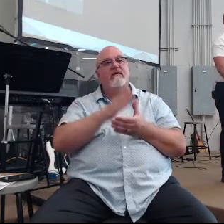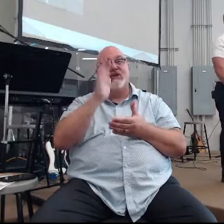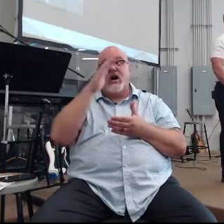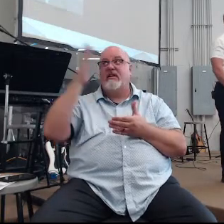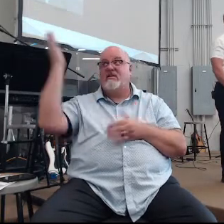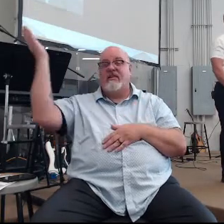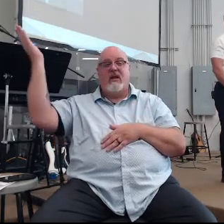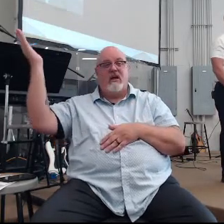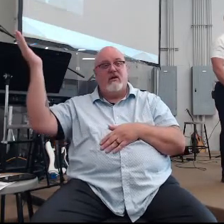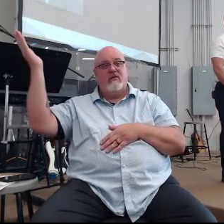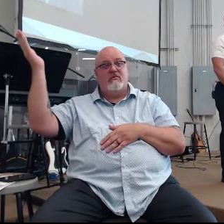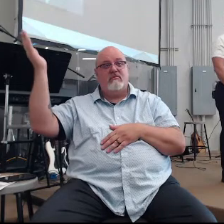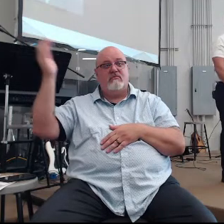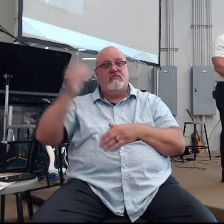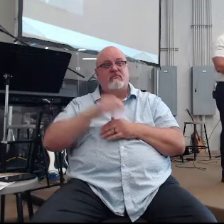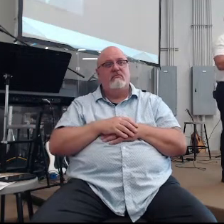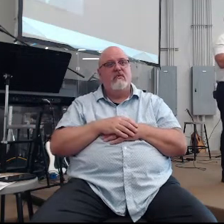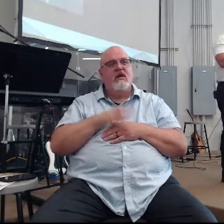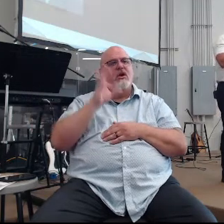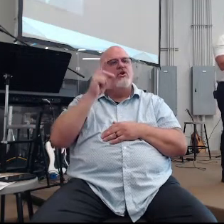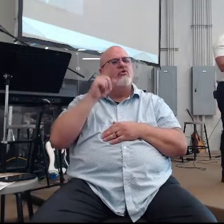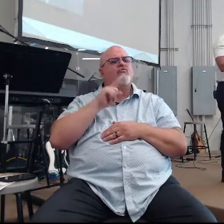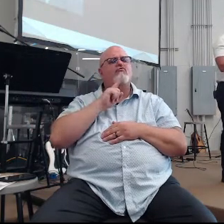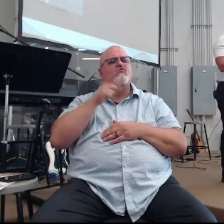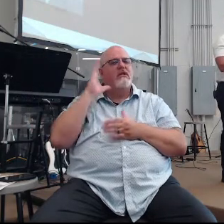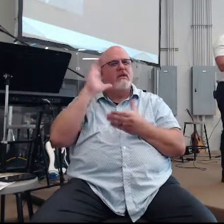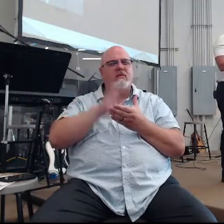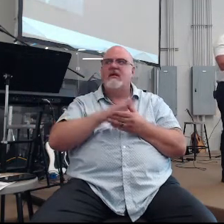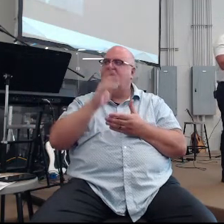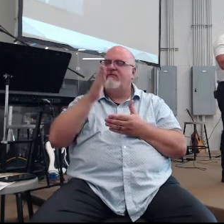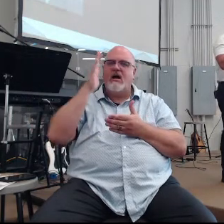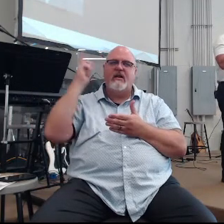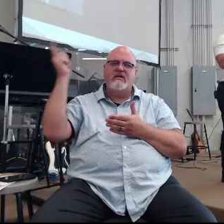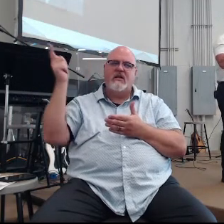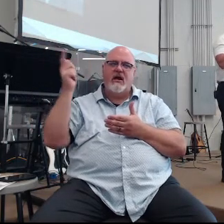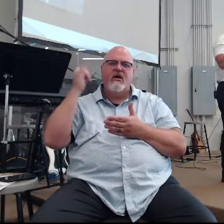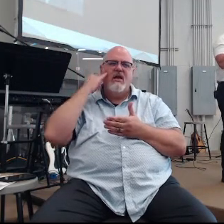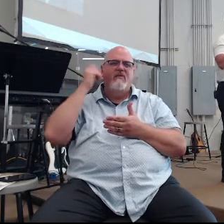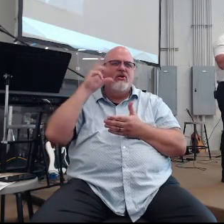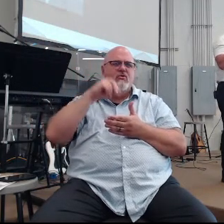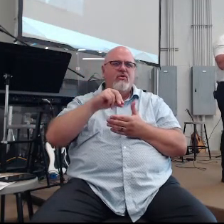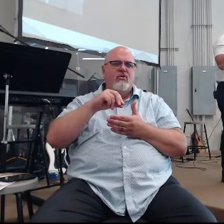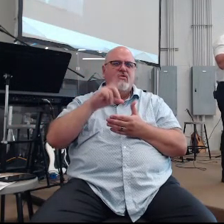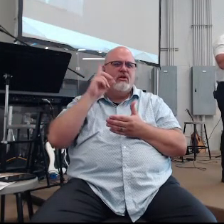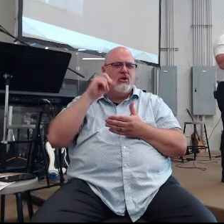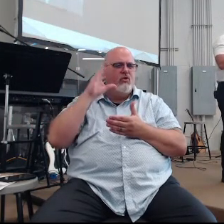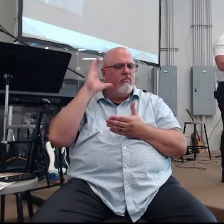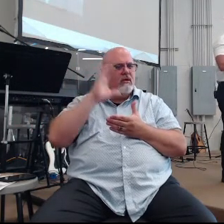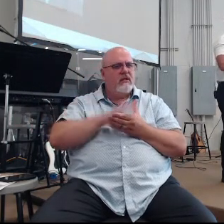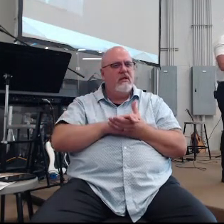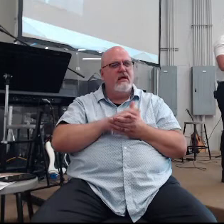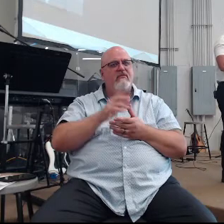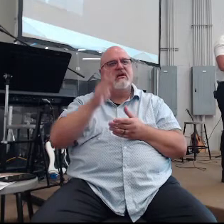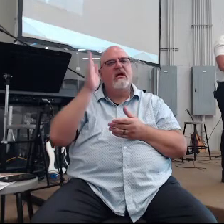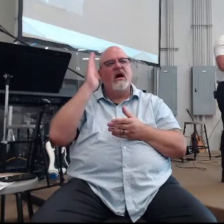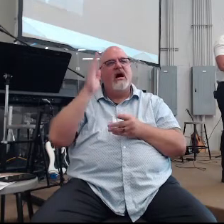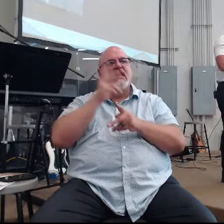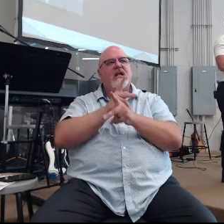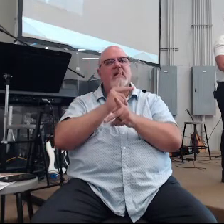there? Like, do you really believe God is there? If you do, do you believe God cares?